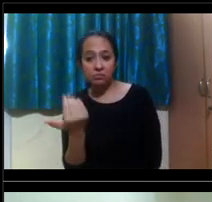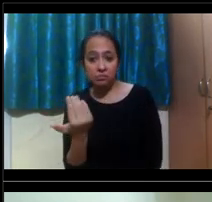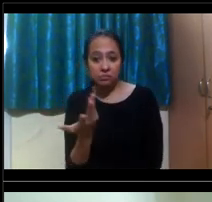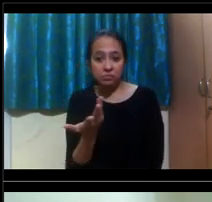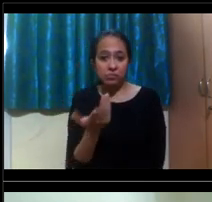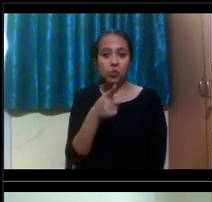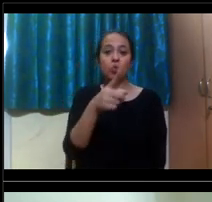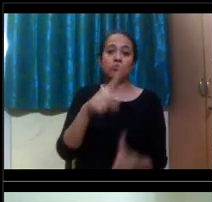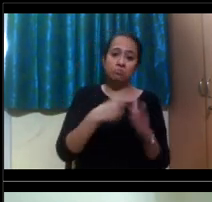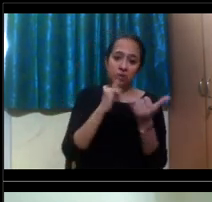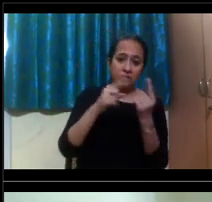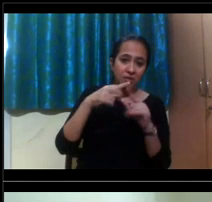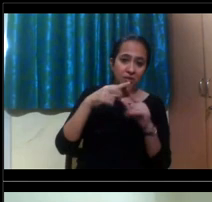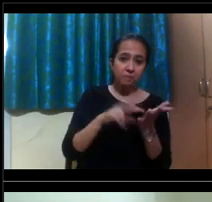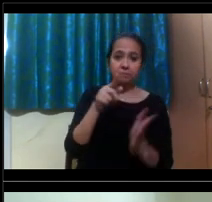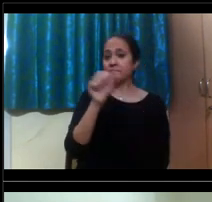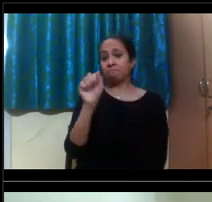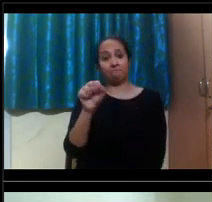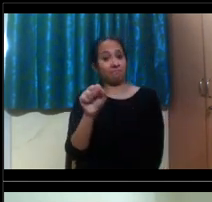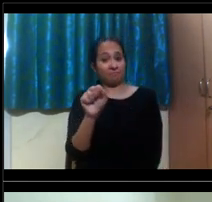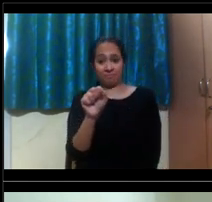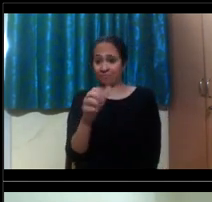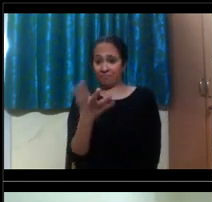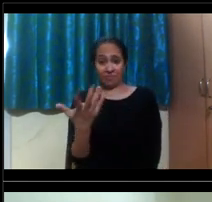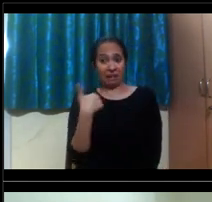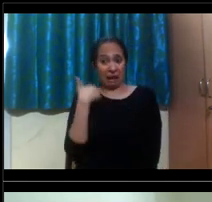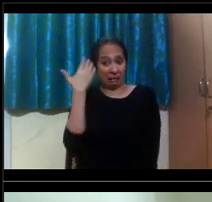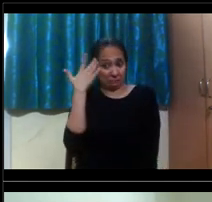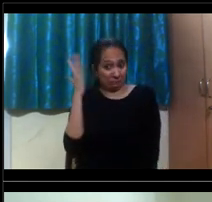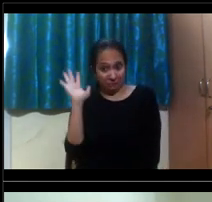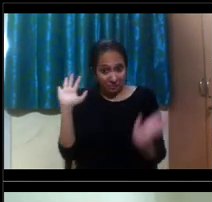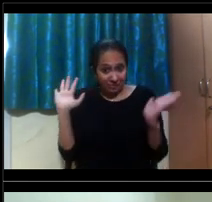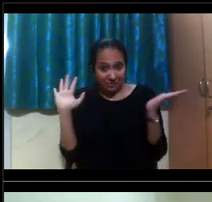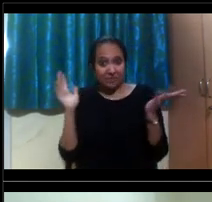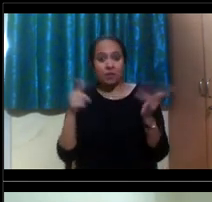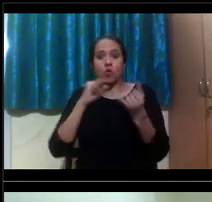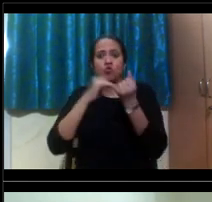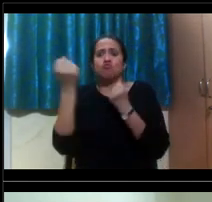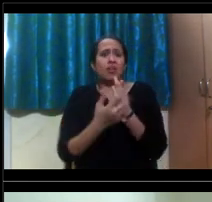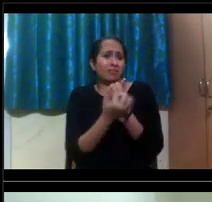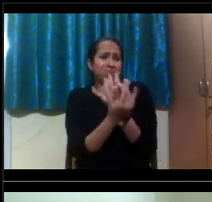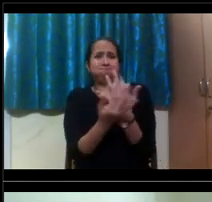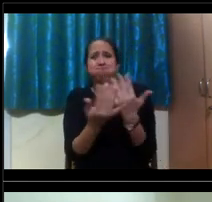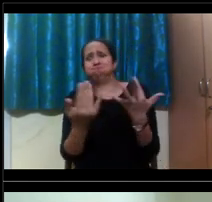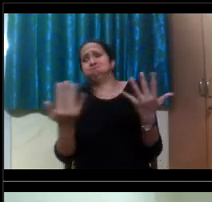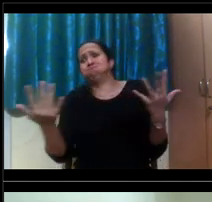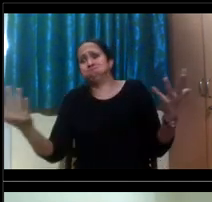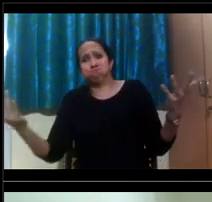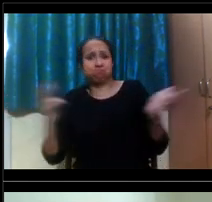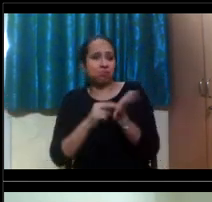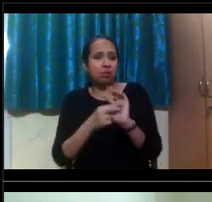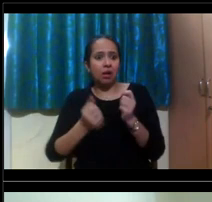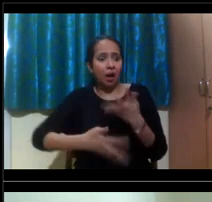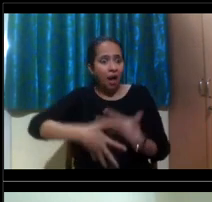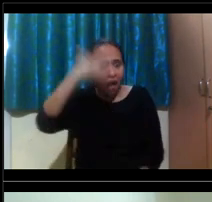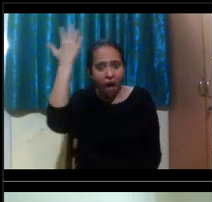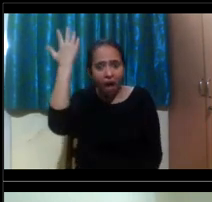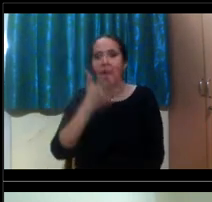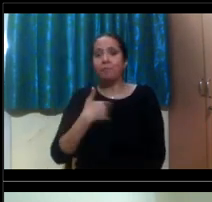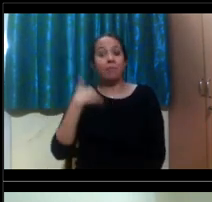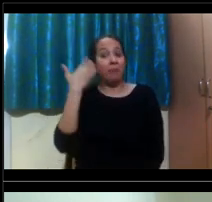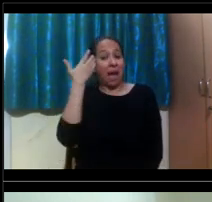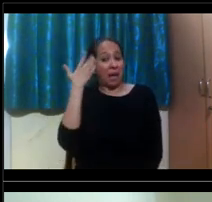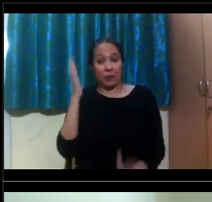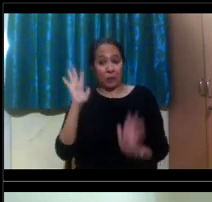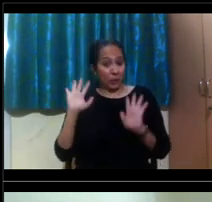Yeah, um, I am, I'm honestly not sure. There's so many scholarships out there that I wouldn't be surprised, um, but I'm not honestly sure about that.